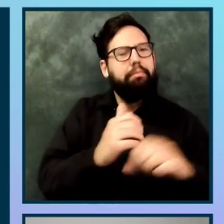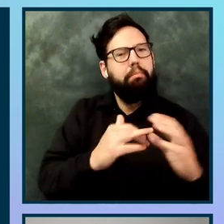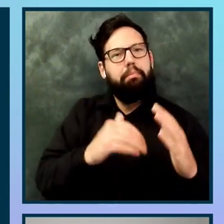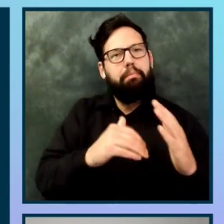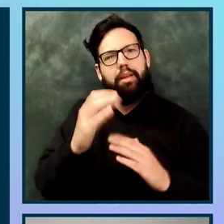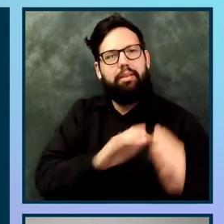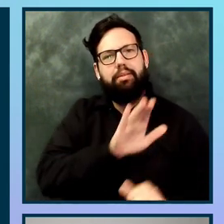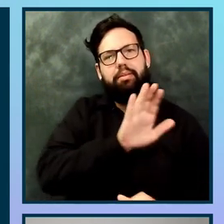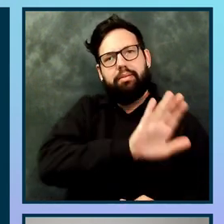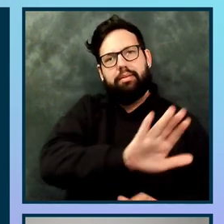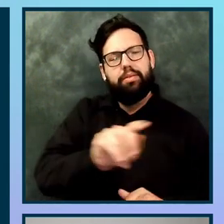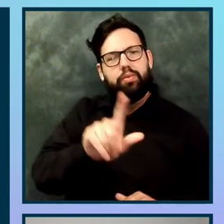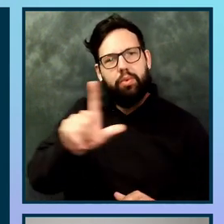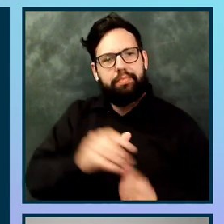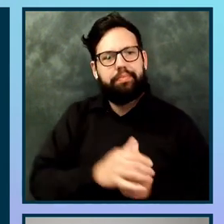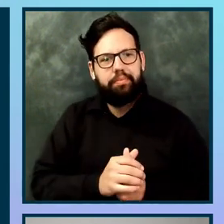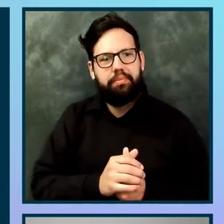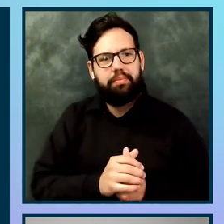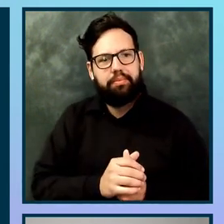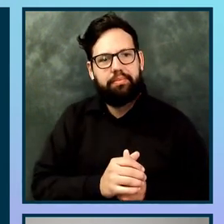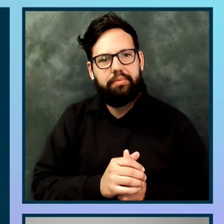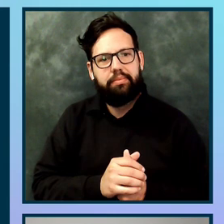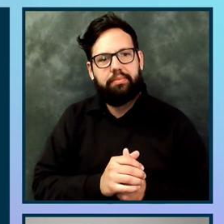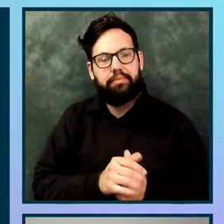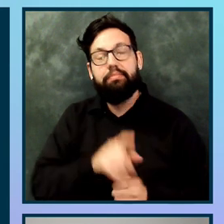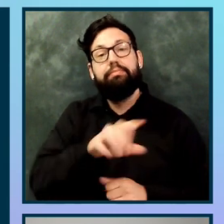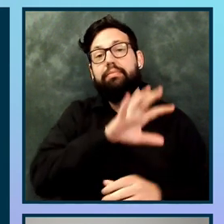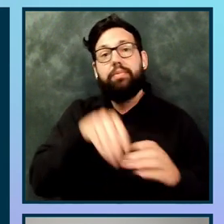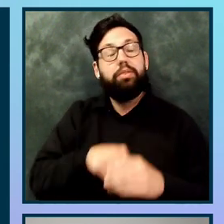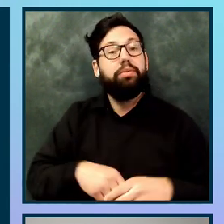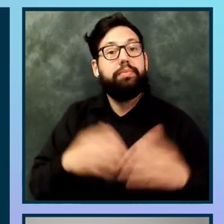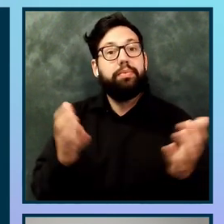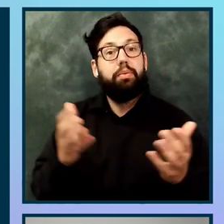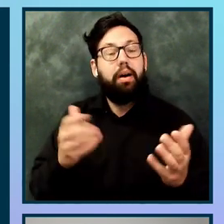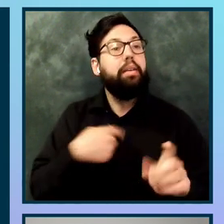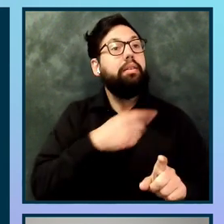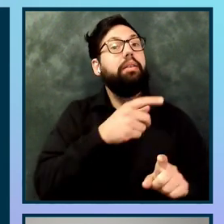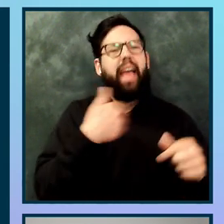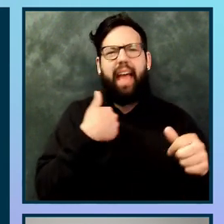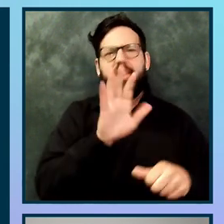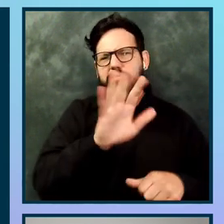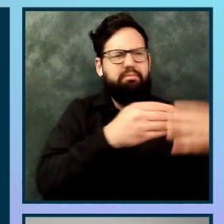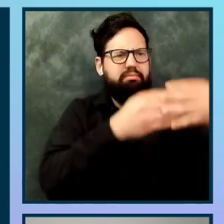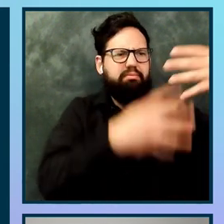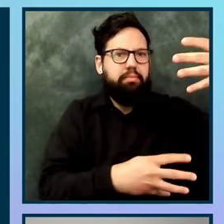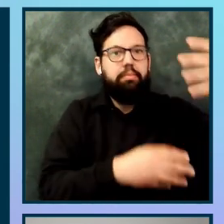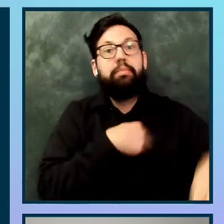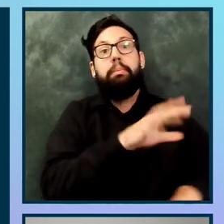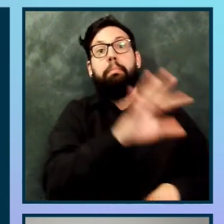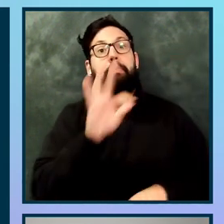selecting a tool from this extension that builds a